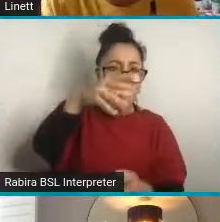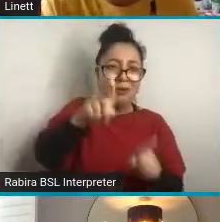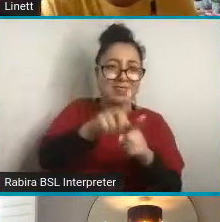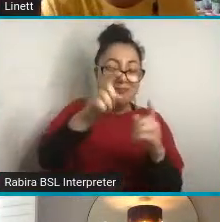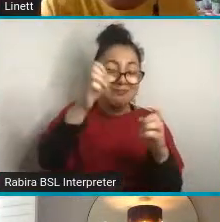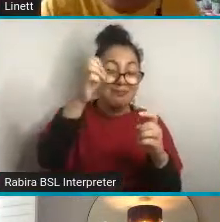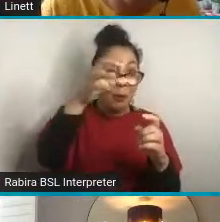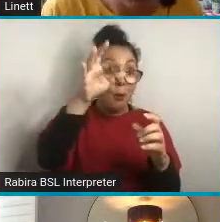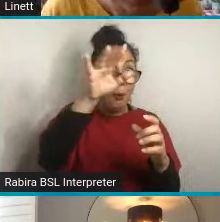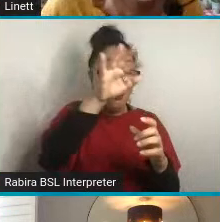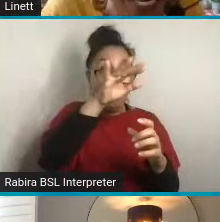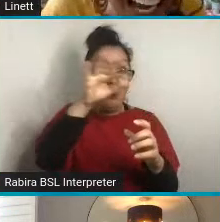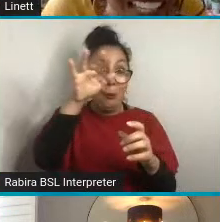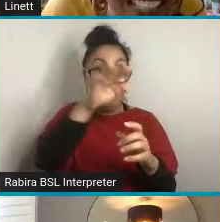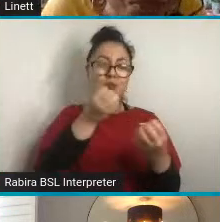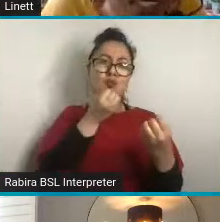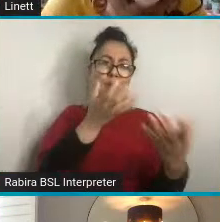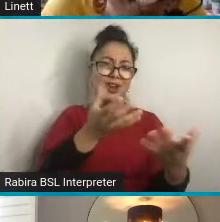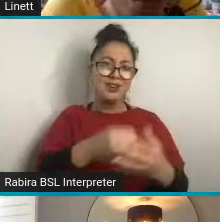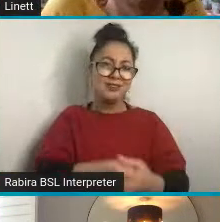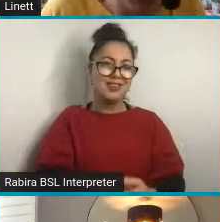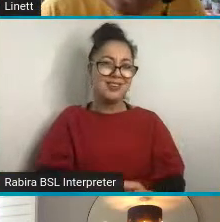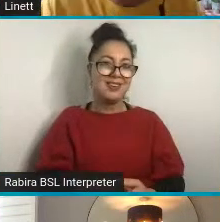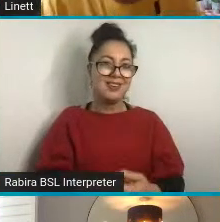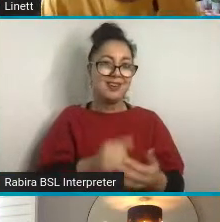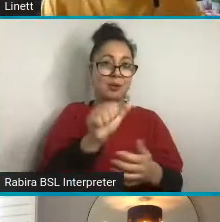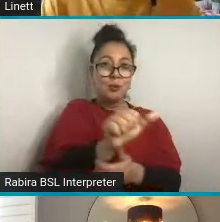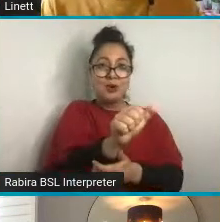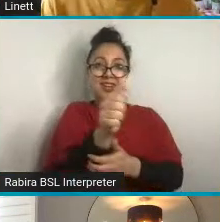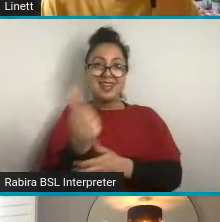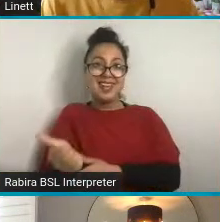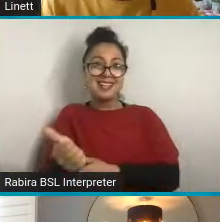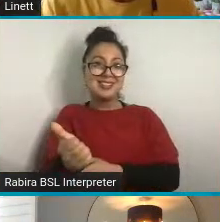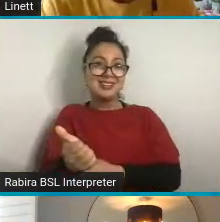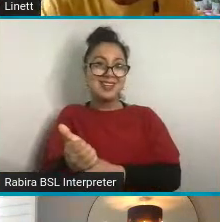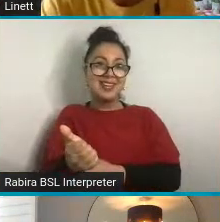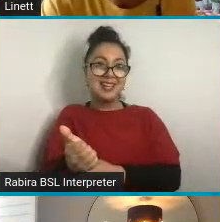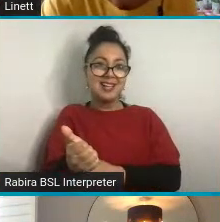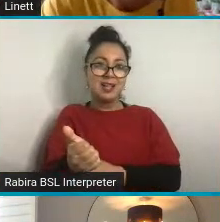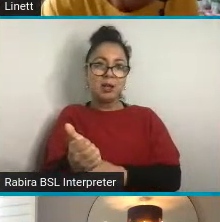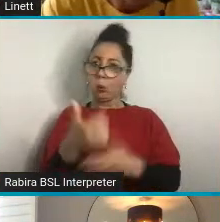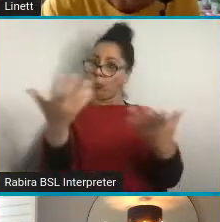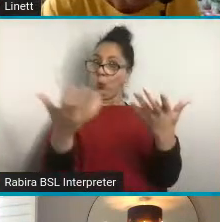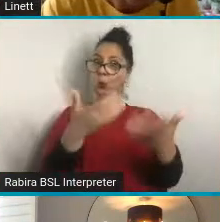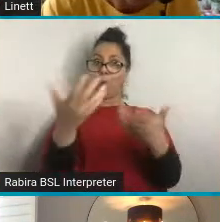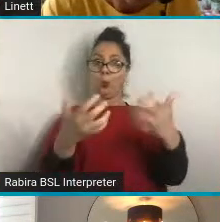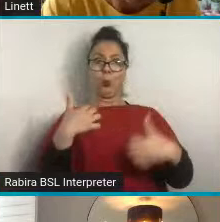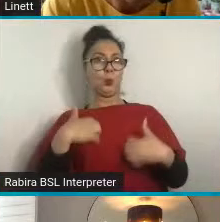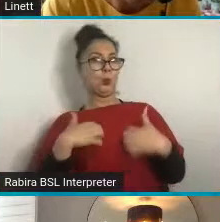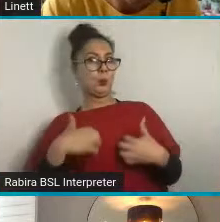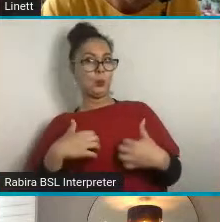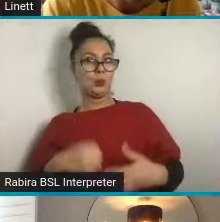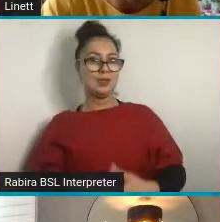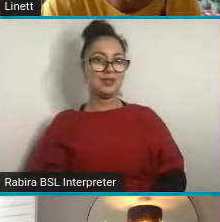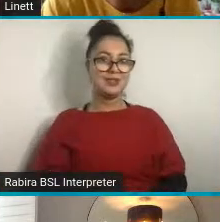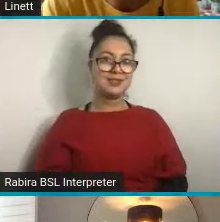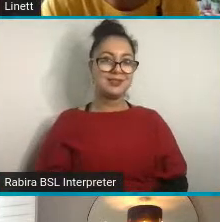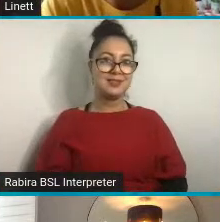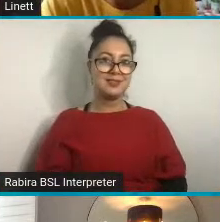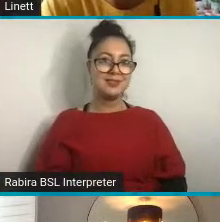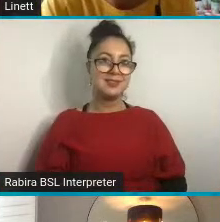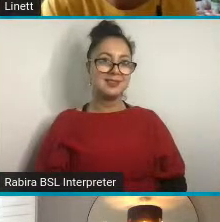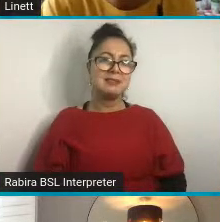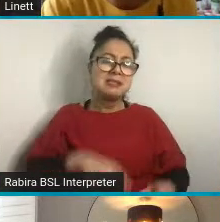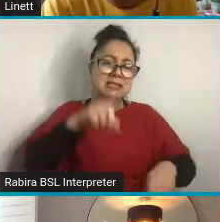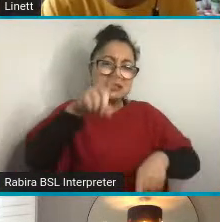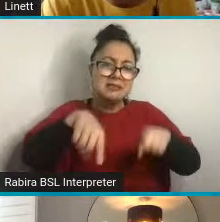It's wonderful. And there's one next to it as well. It's very lively. In the middle there, we've got all different